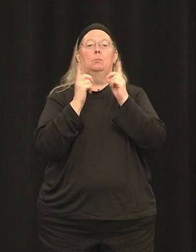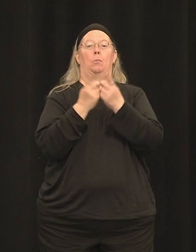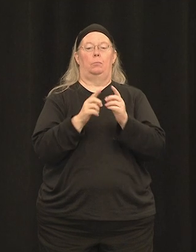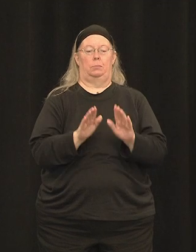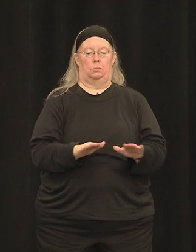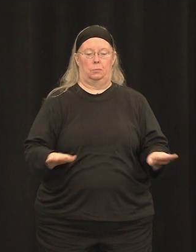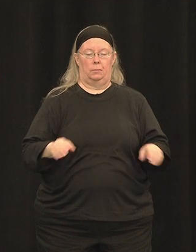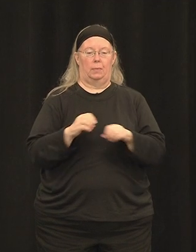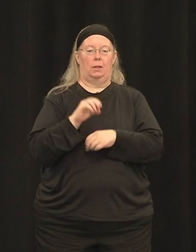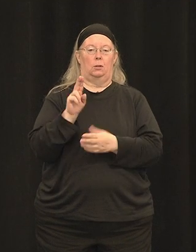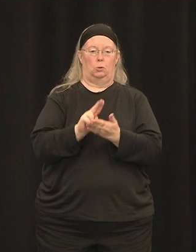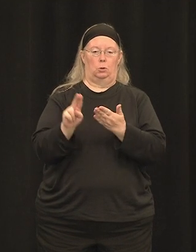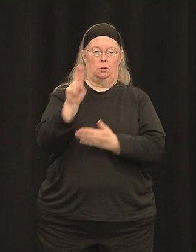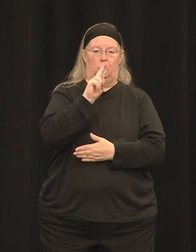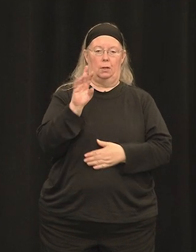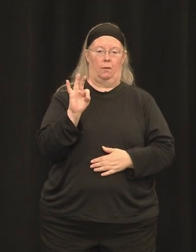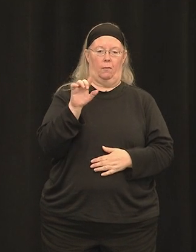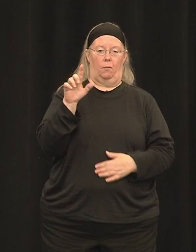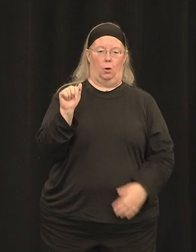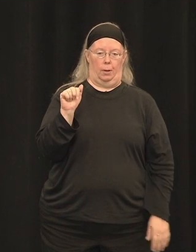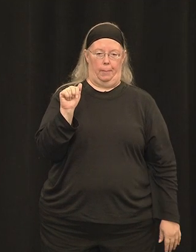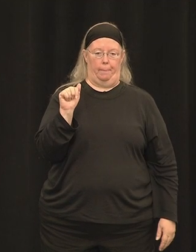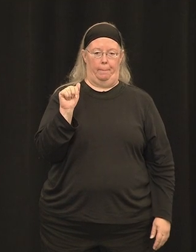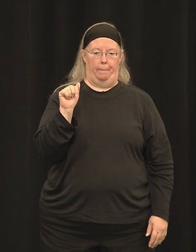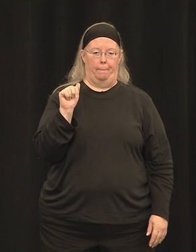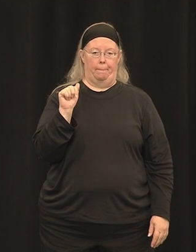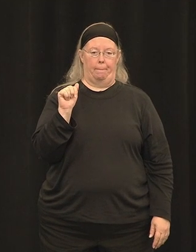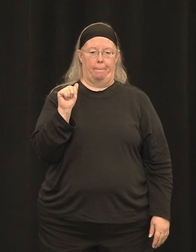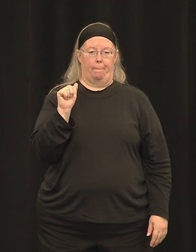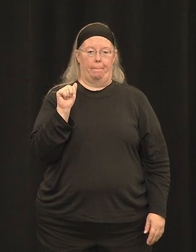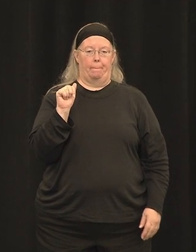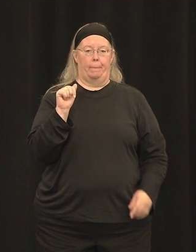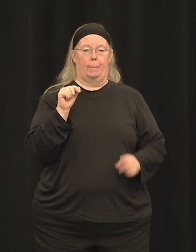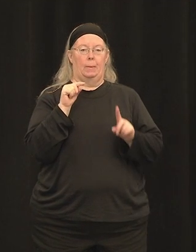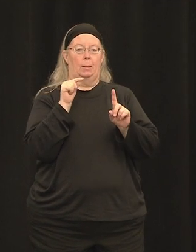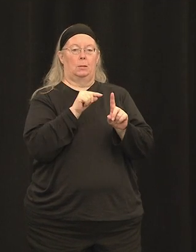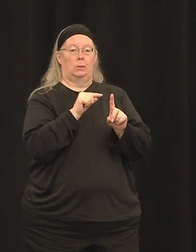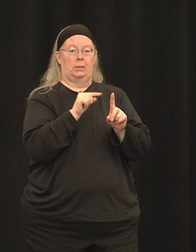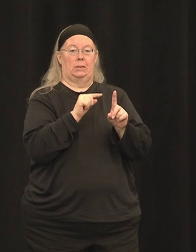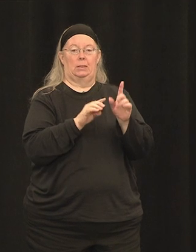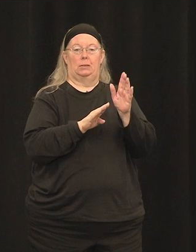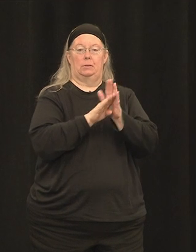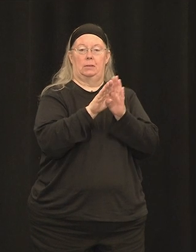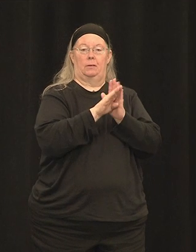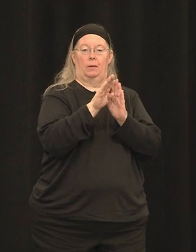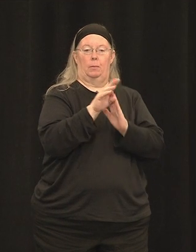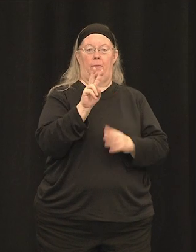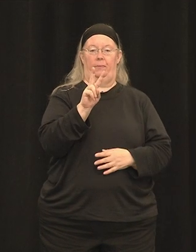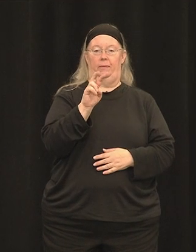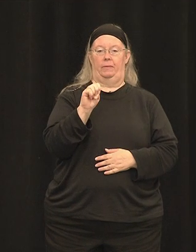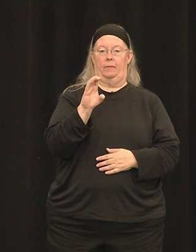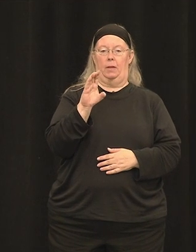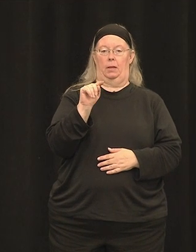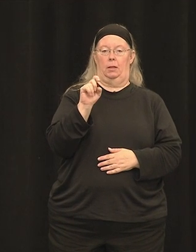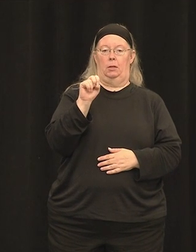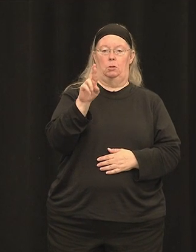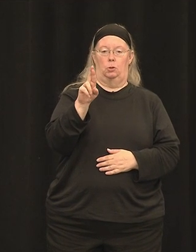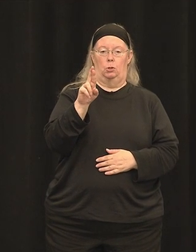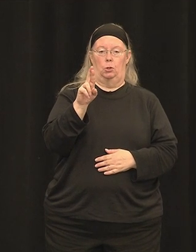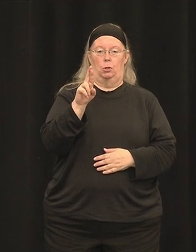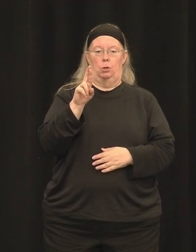developing viral vector based gene therapy for the treatment of inherited ocular disease.